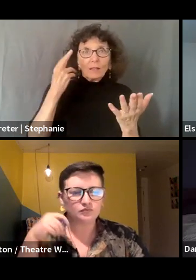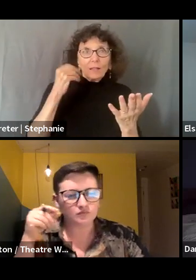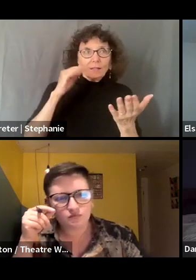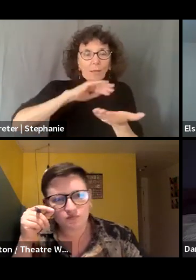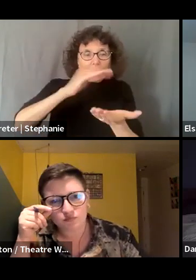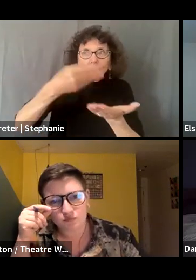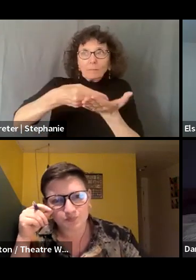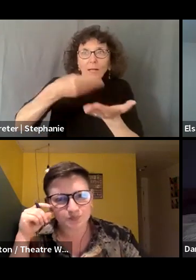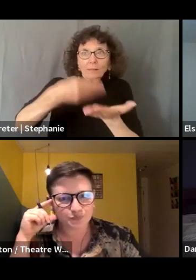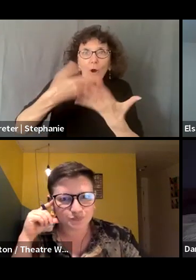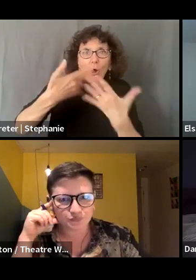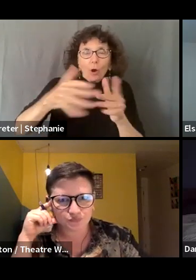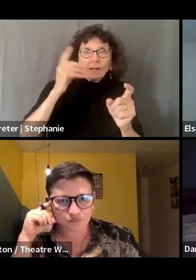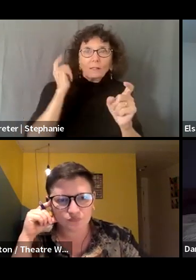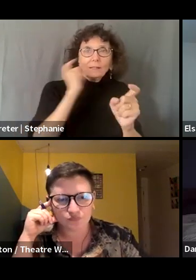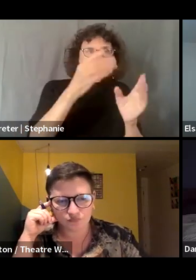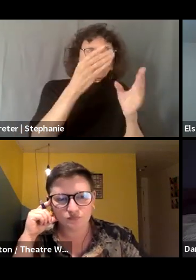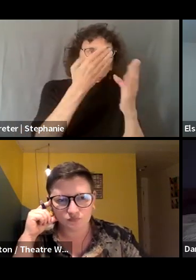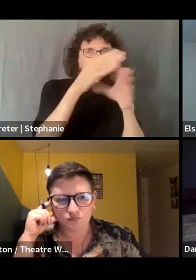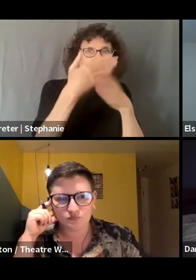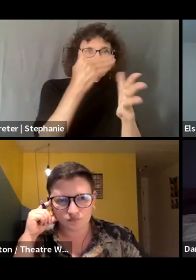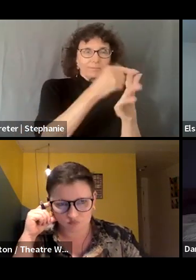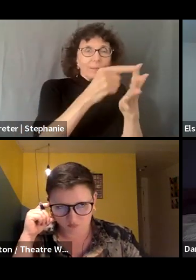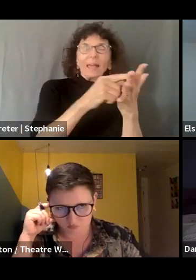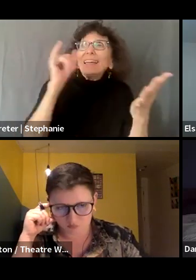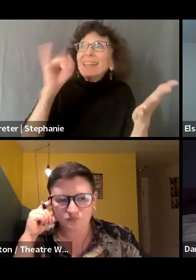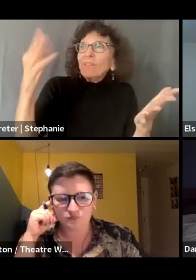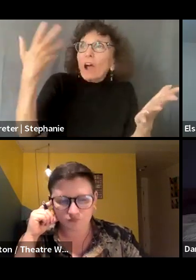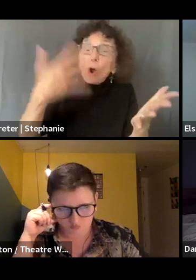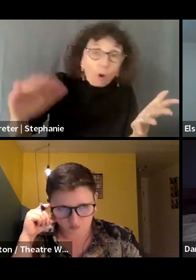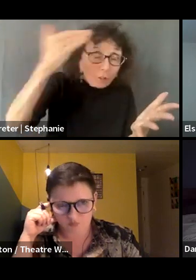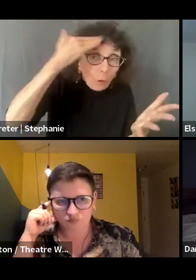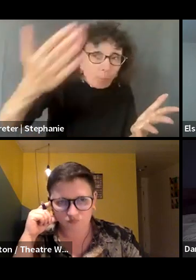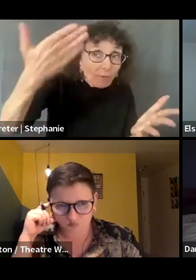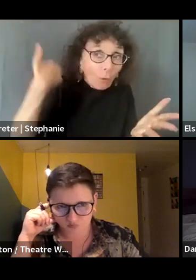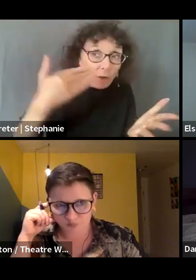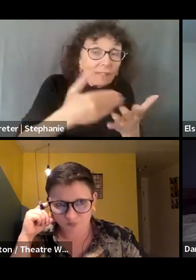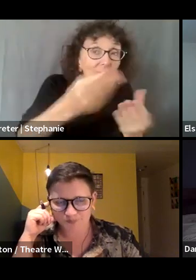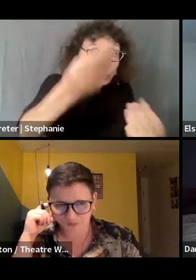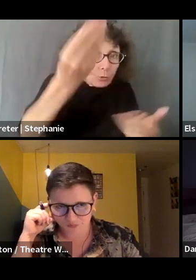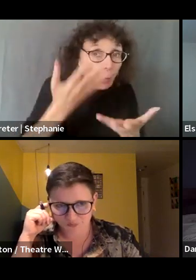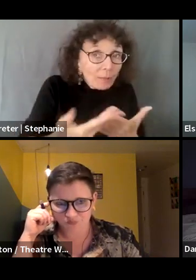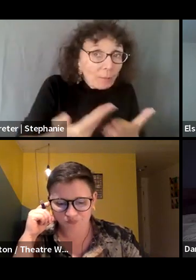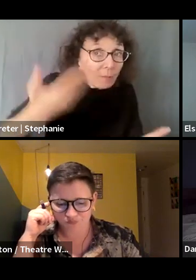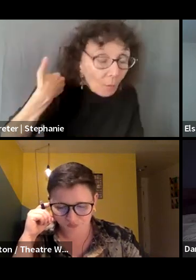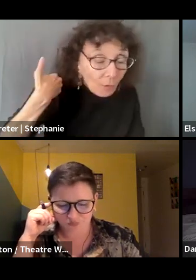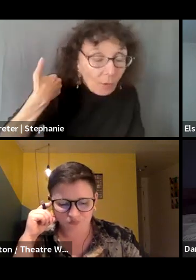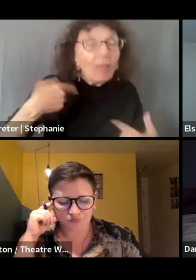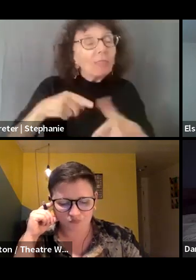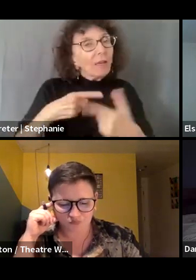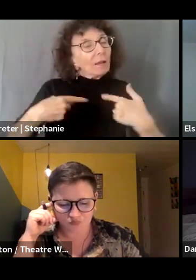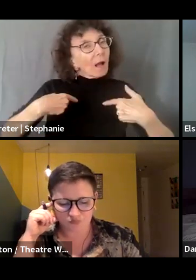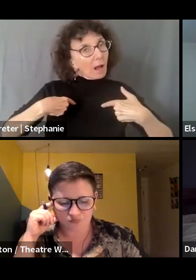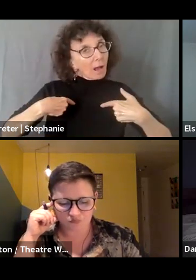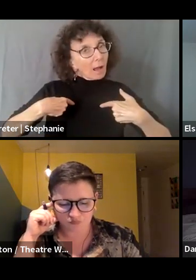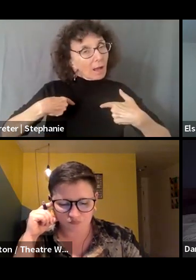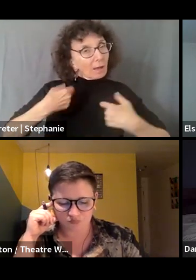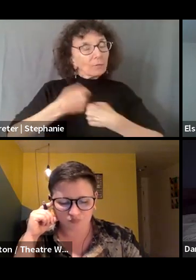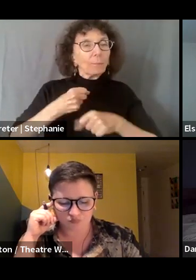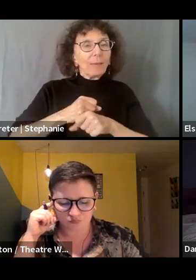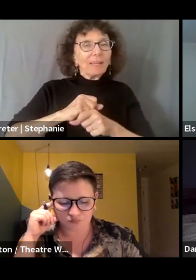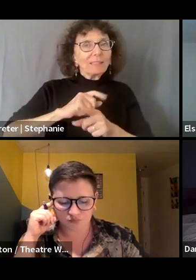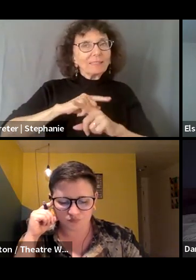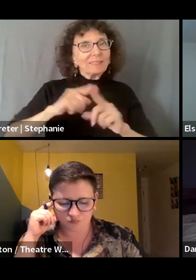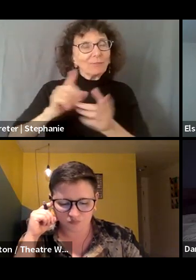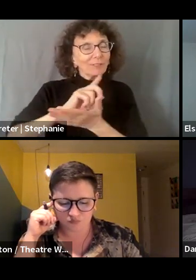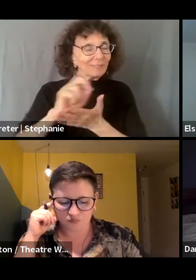it had been allocated in this way. If I had known that, if I had been, that information had been shared with me, I could have made different design decisions